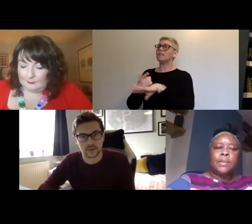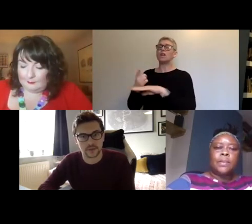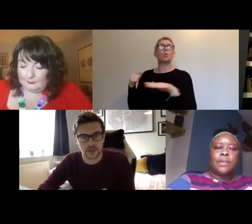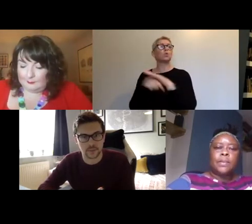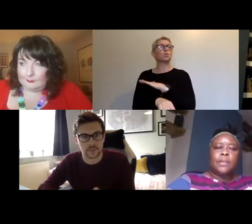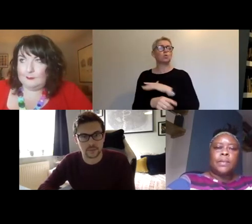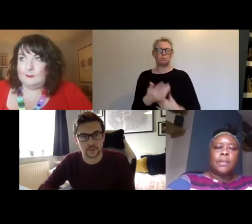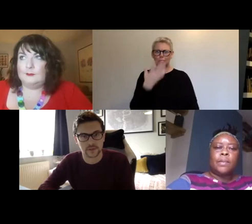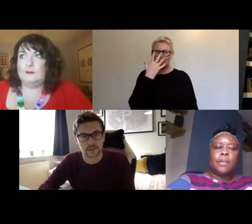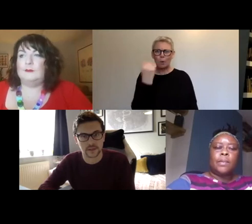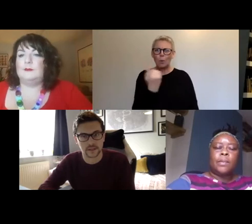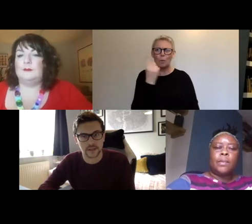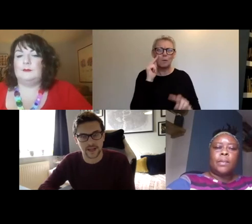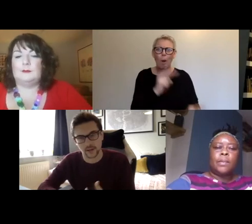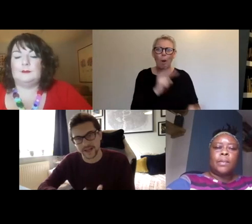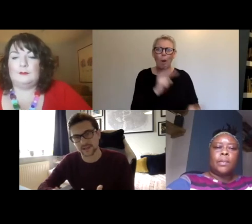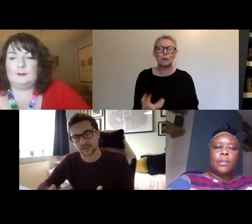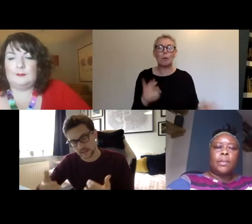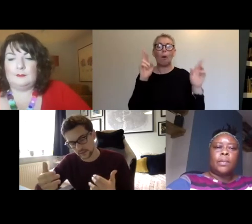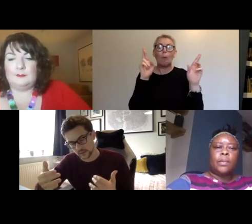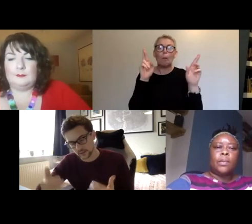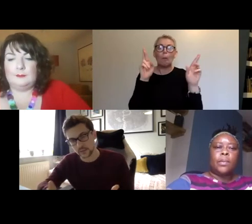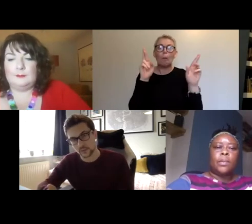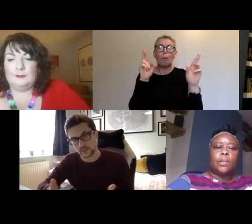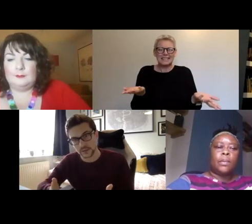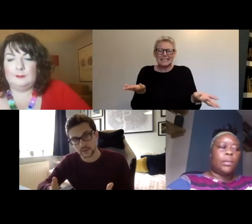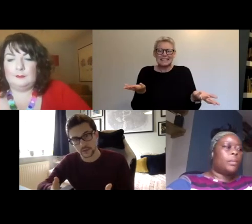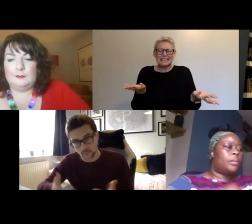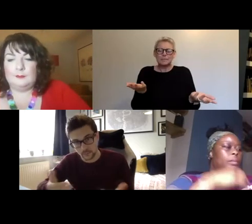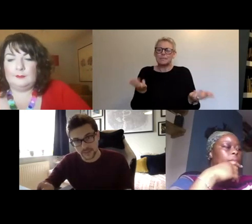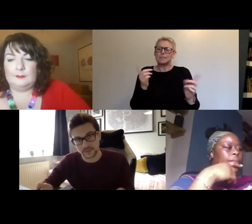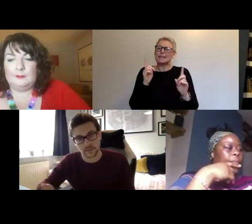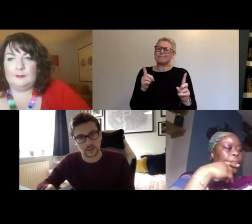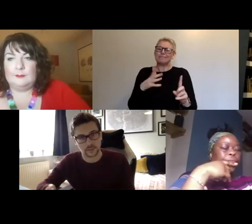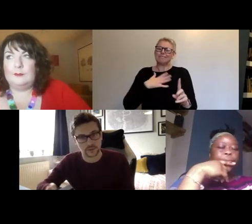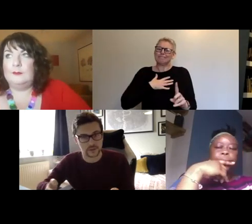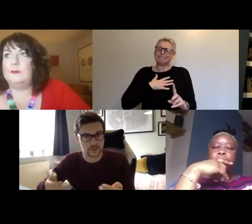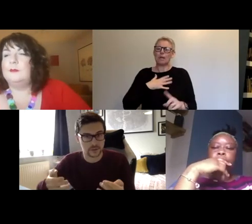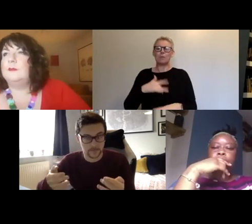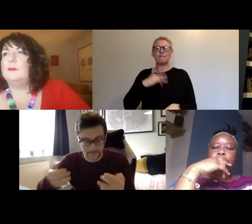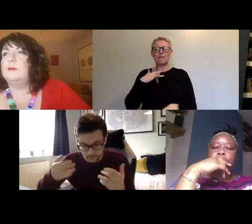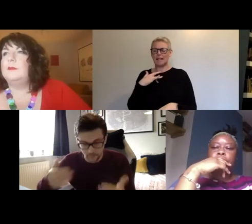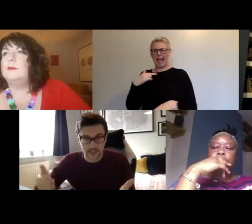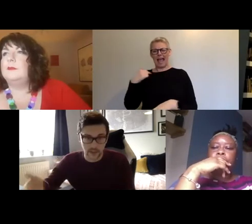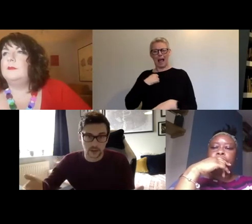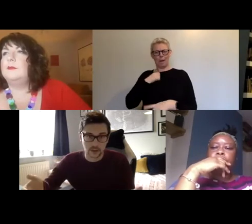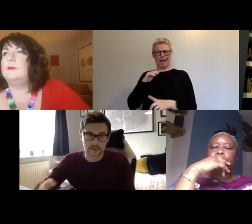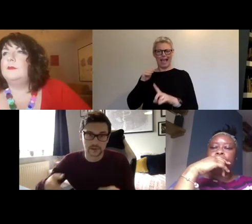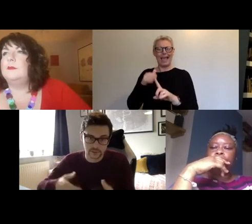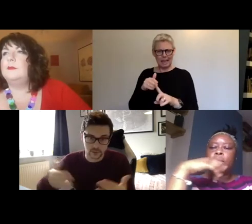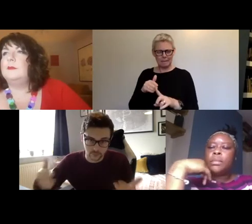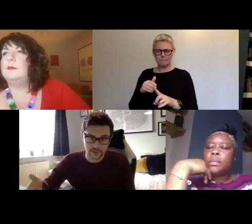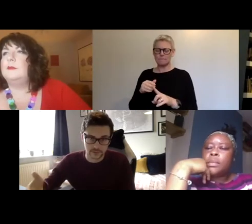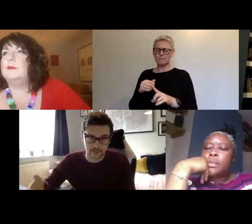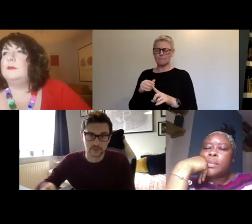and just hoping people watched it and are actually doing what we were meant to be doing, which was bringing art